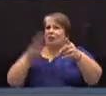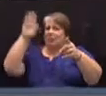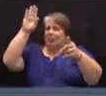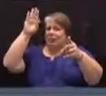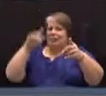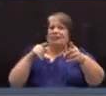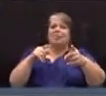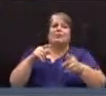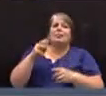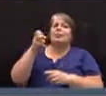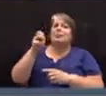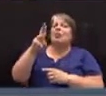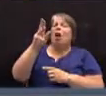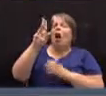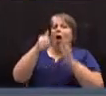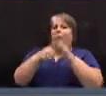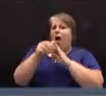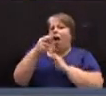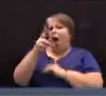Point of Hill.